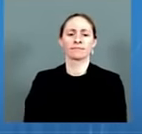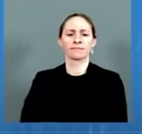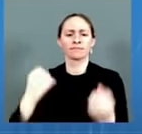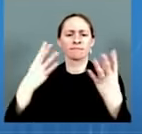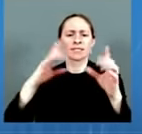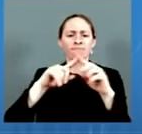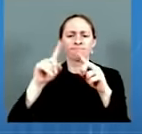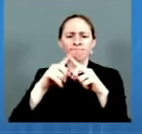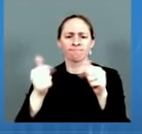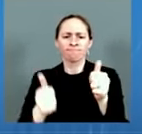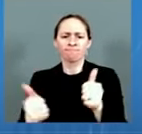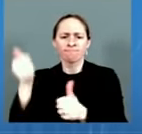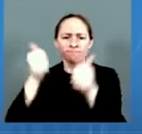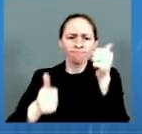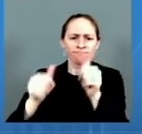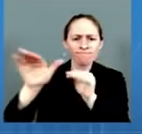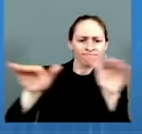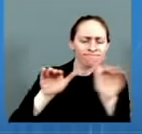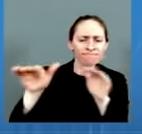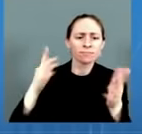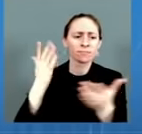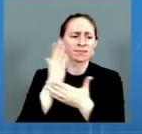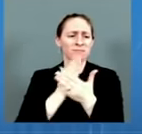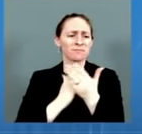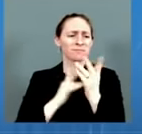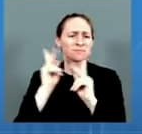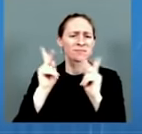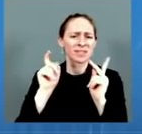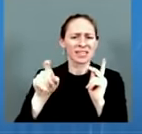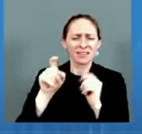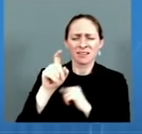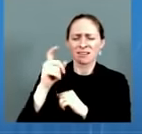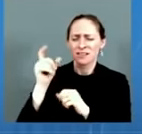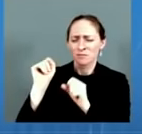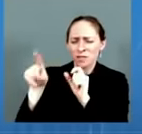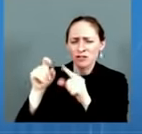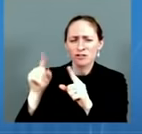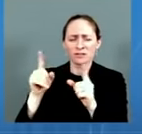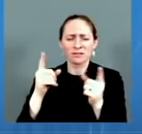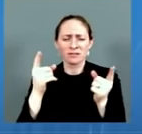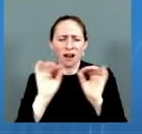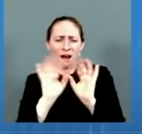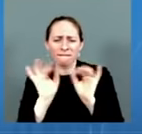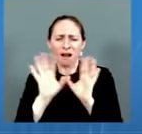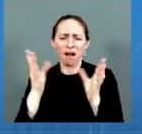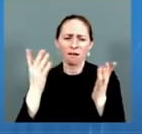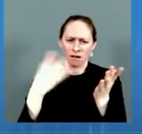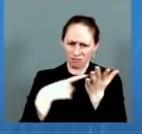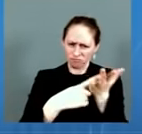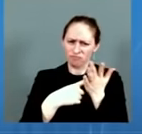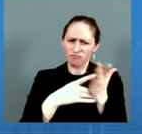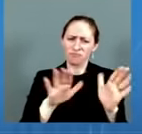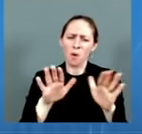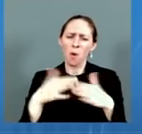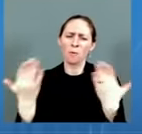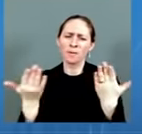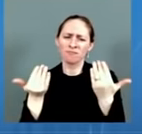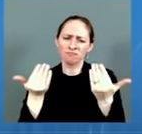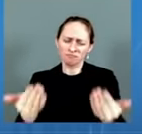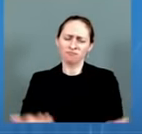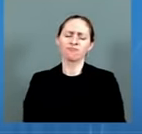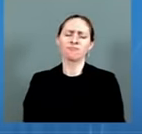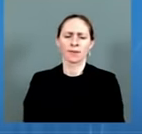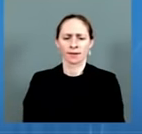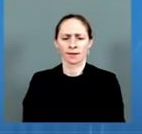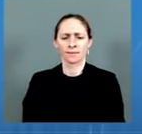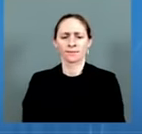Vaccines are the best line of defense against COVID, plain and simple. They keep people out of the hospital and save